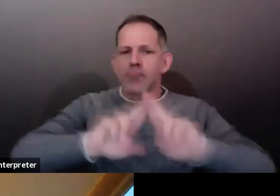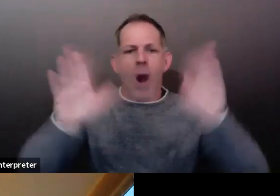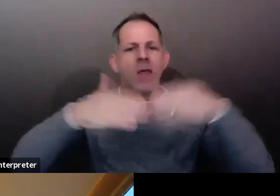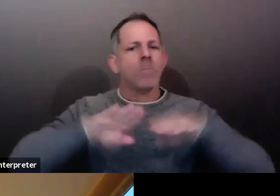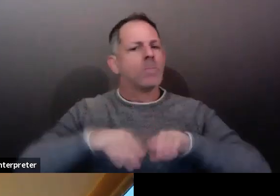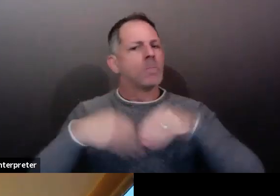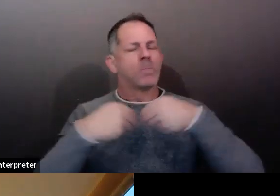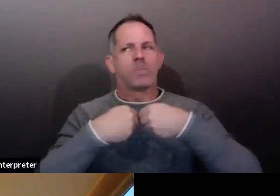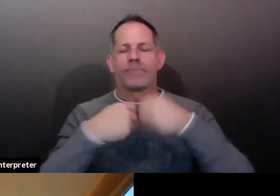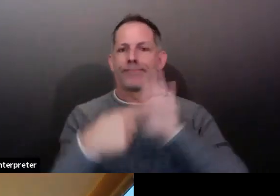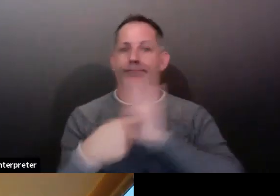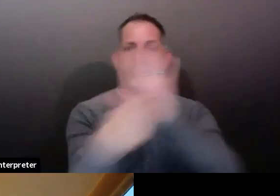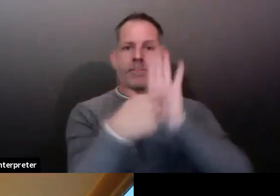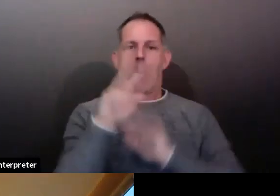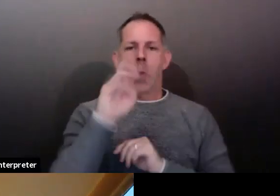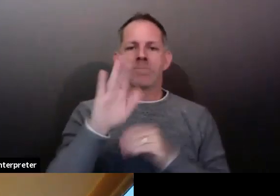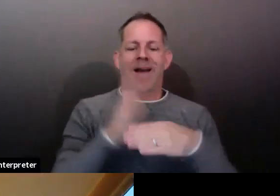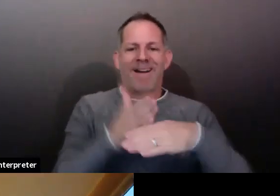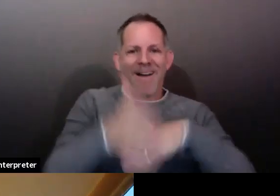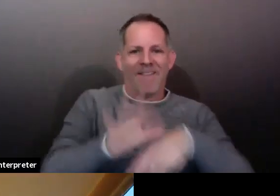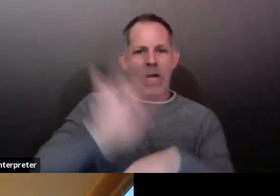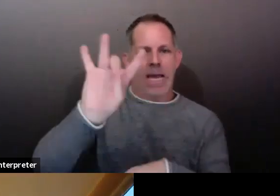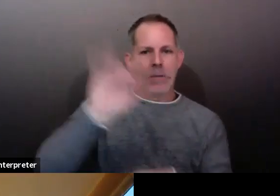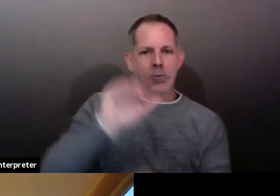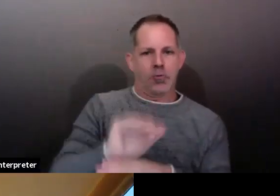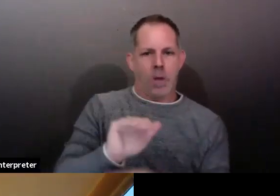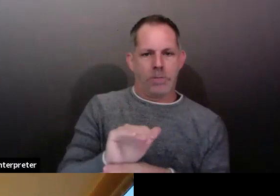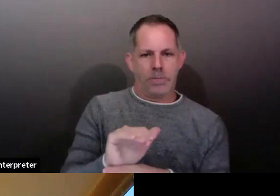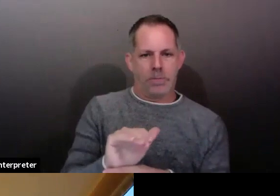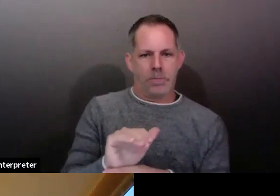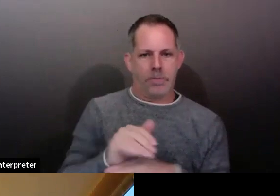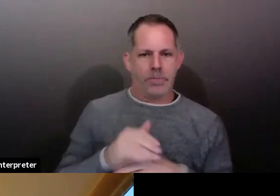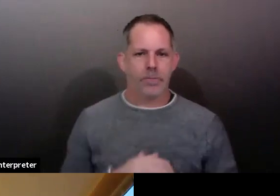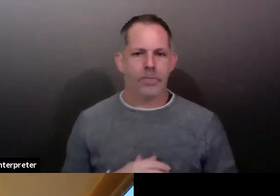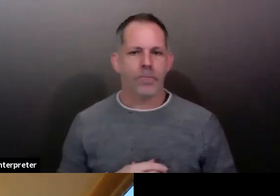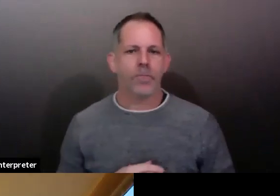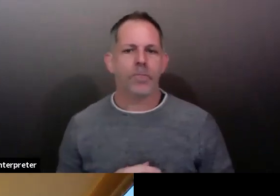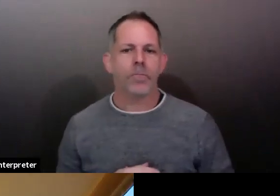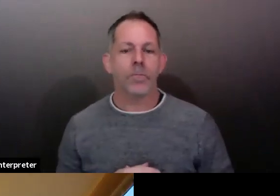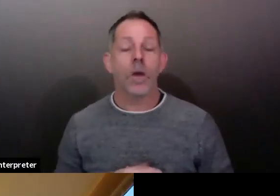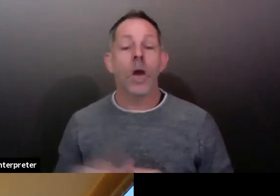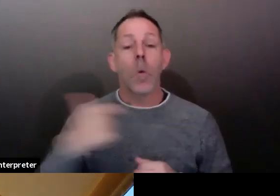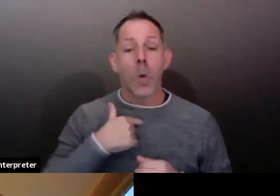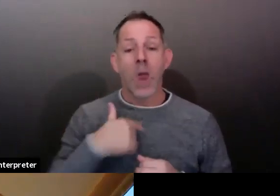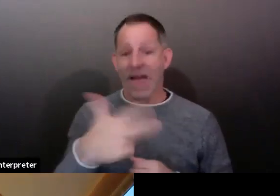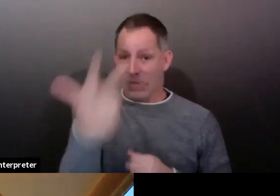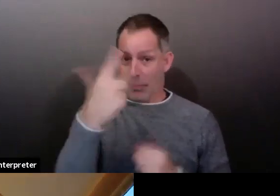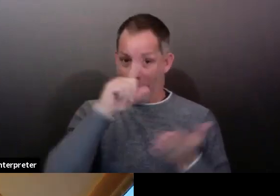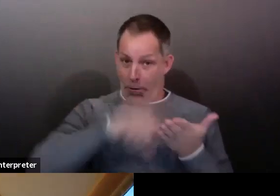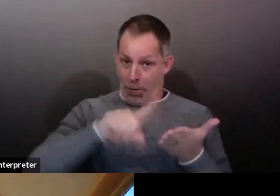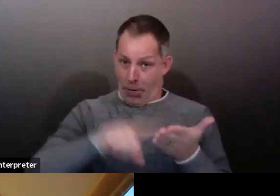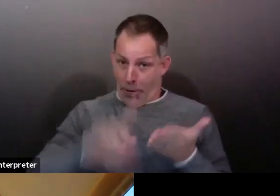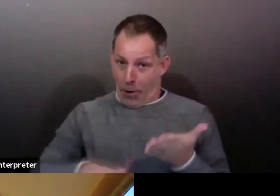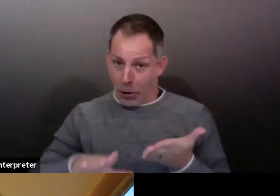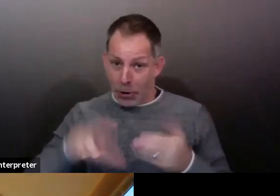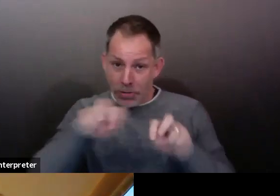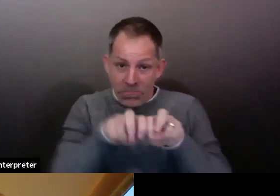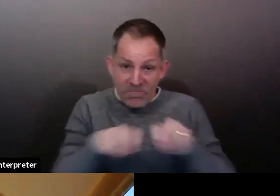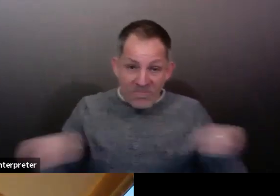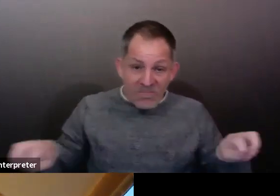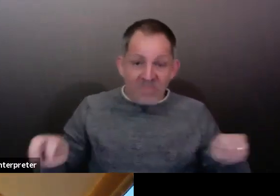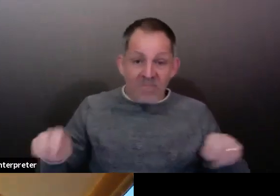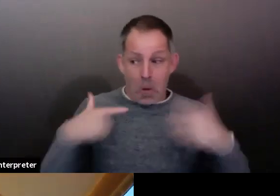voters that returned the ballots early, the auditor's office may have more than 65% of the ballots tabulated as part of election night results. But again,